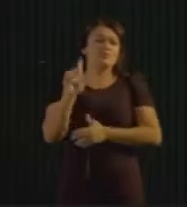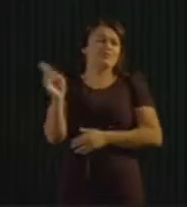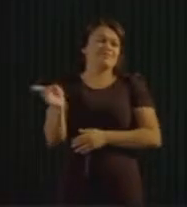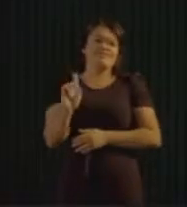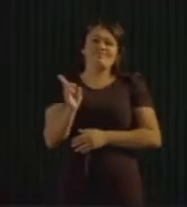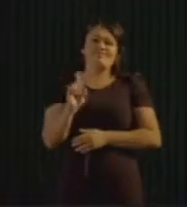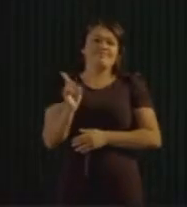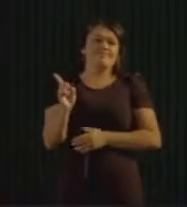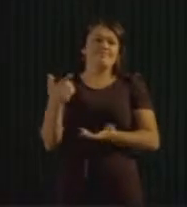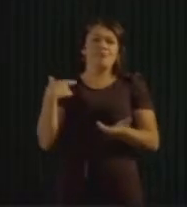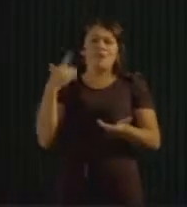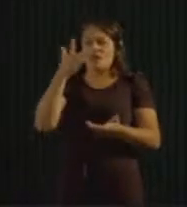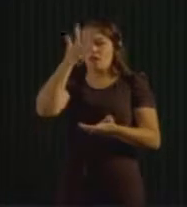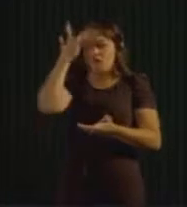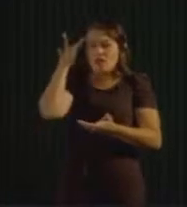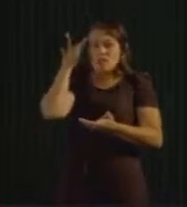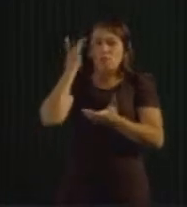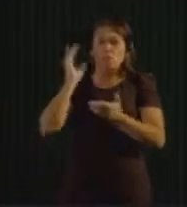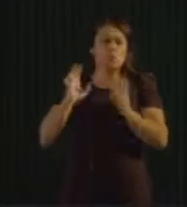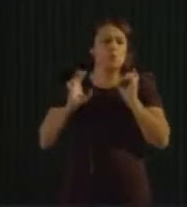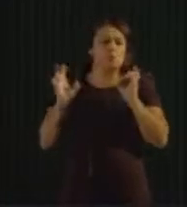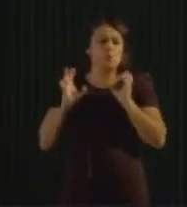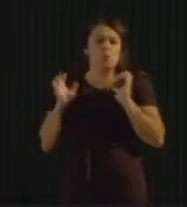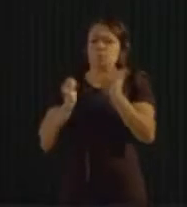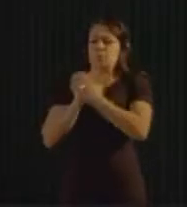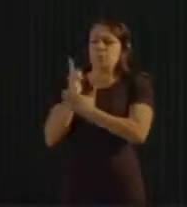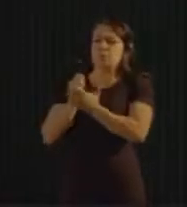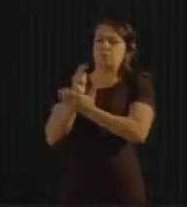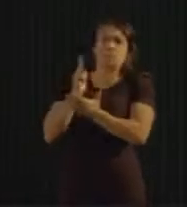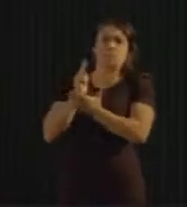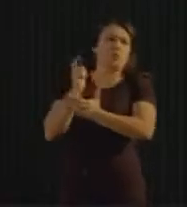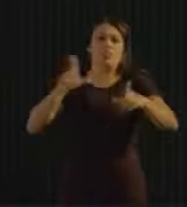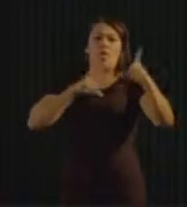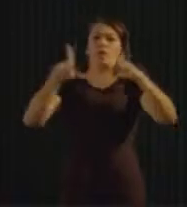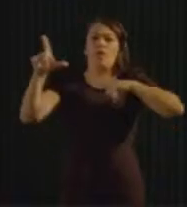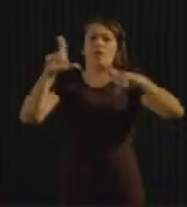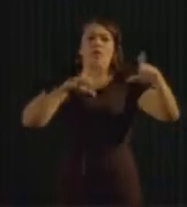can start consuming. And that is, of course, a big problem.